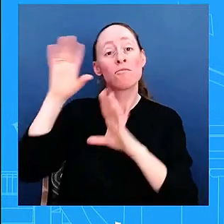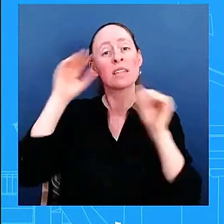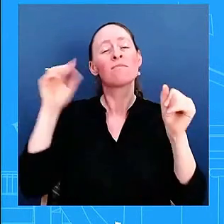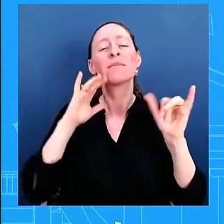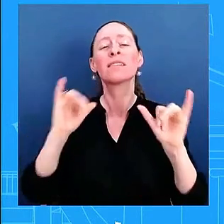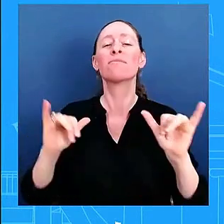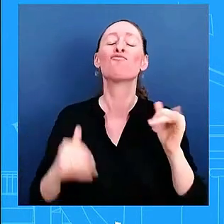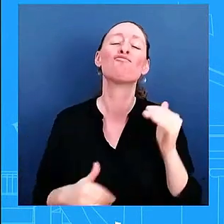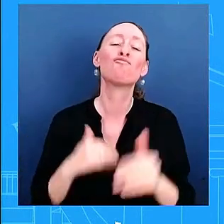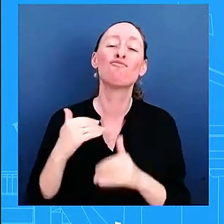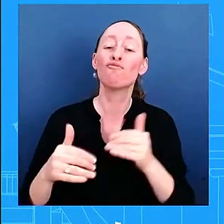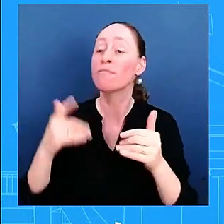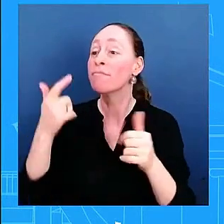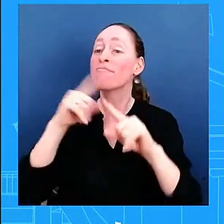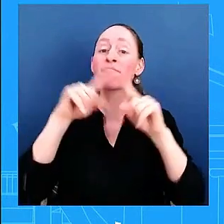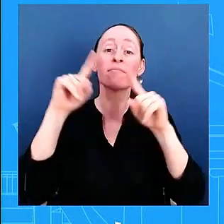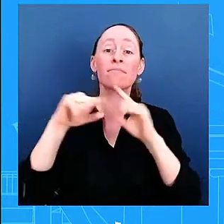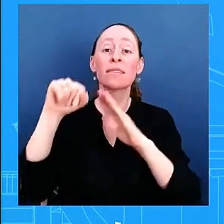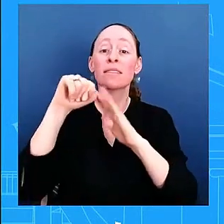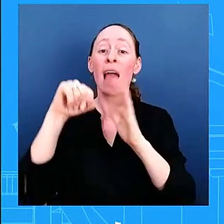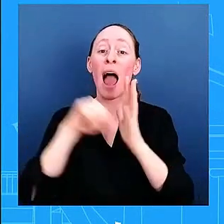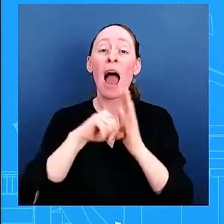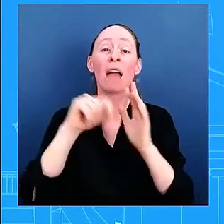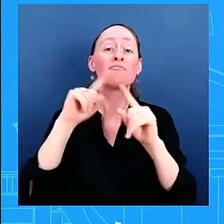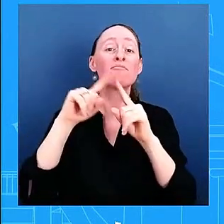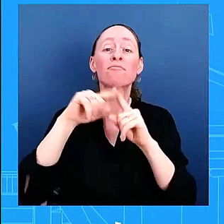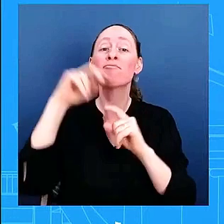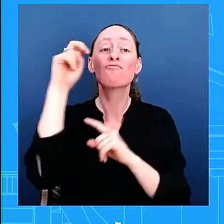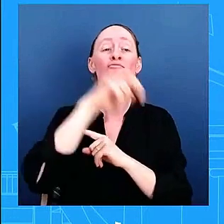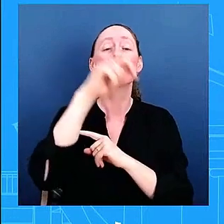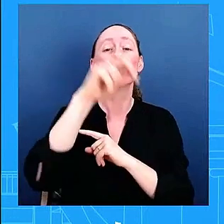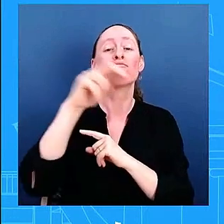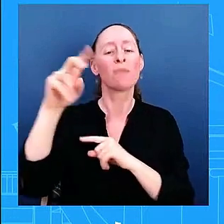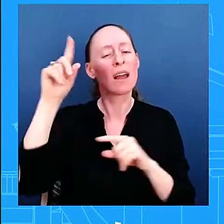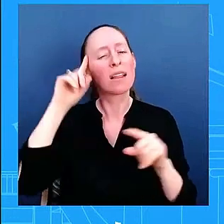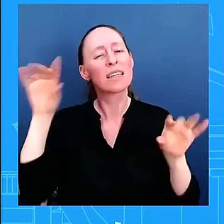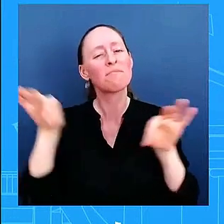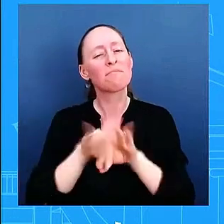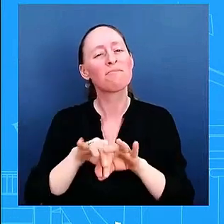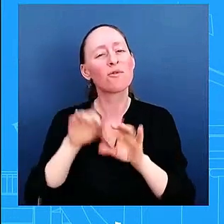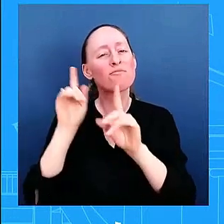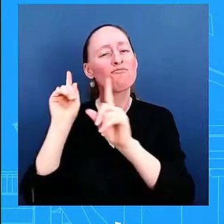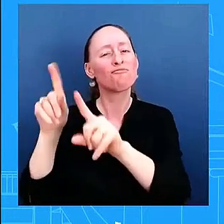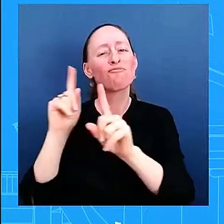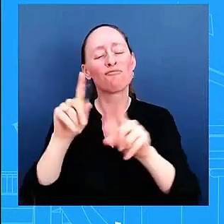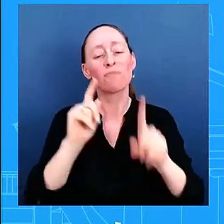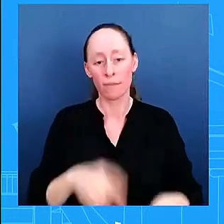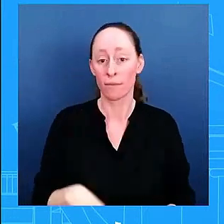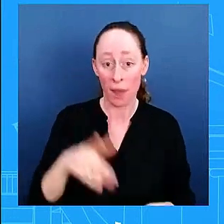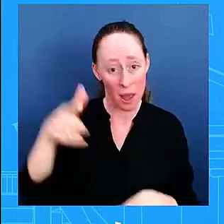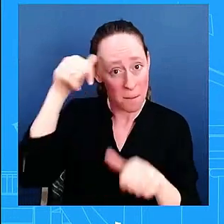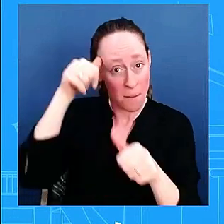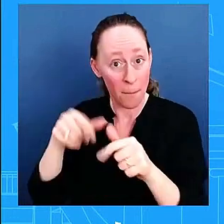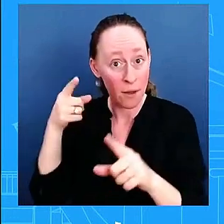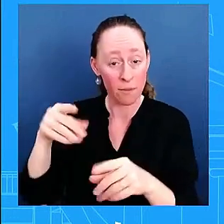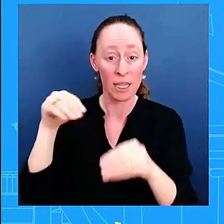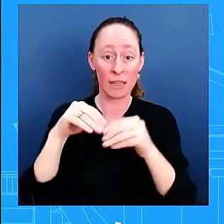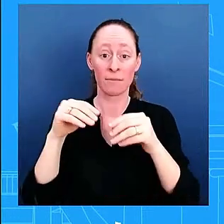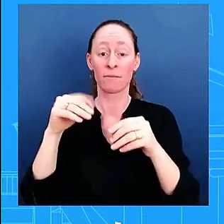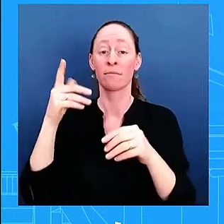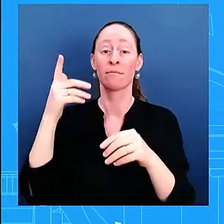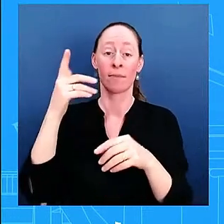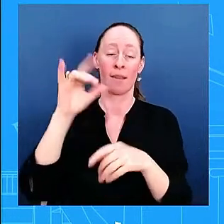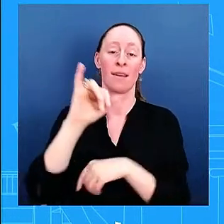really important conversation uh and let's not forget the inflation reduction hack was incredibly historic in lowering cost and health care was